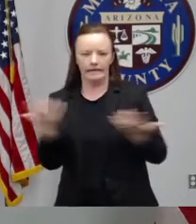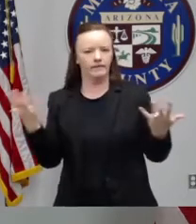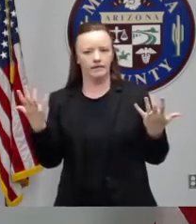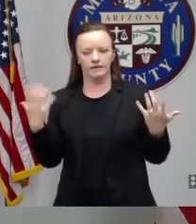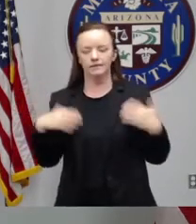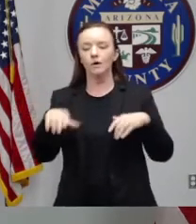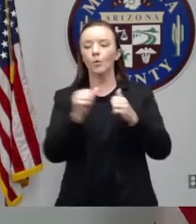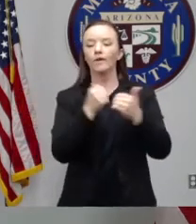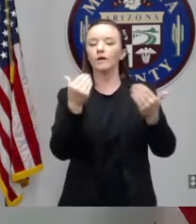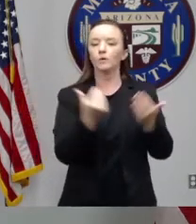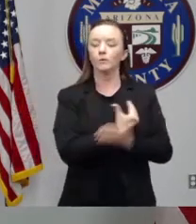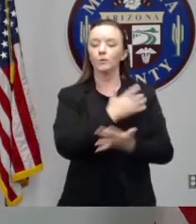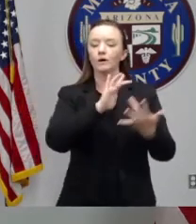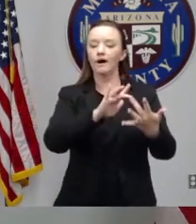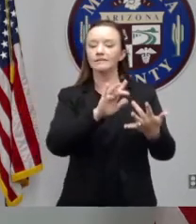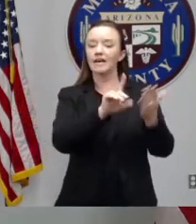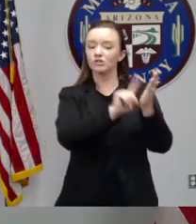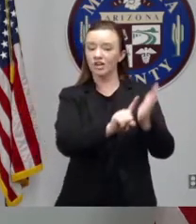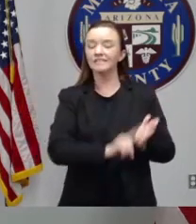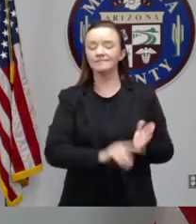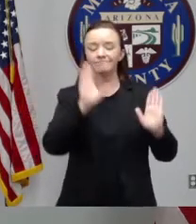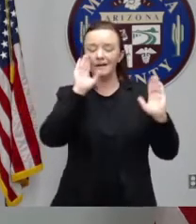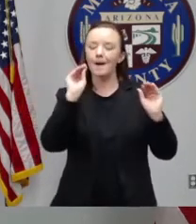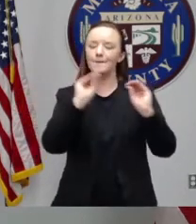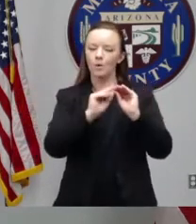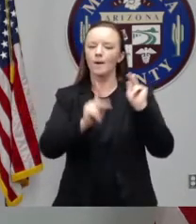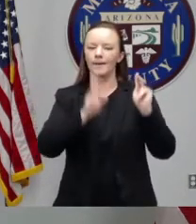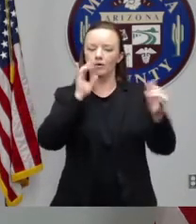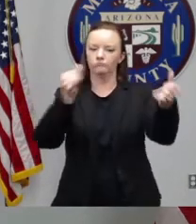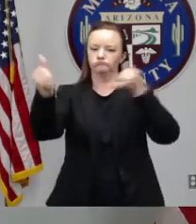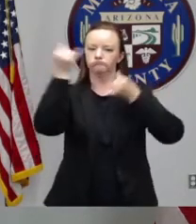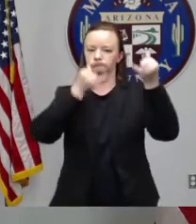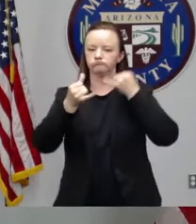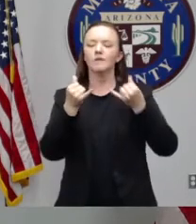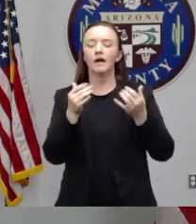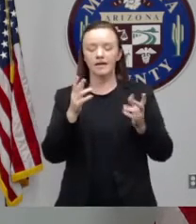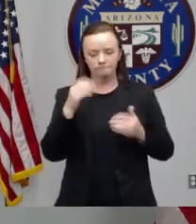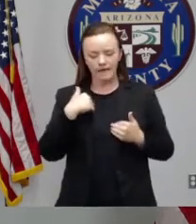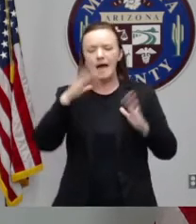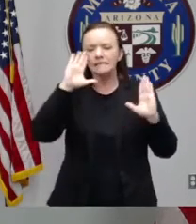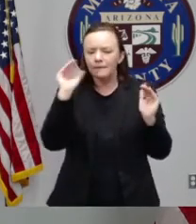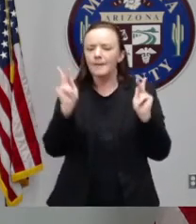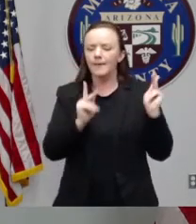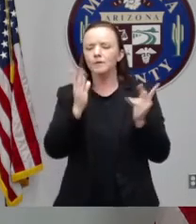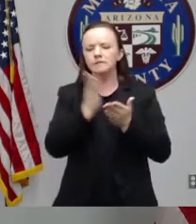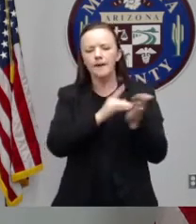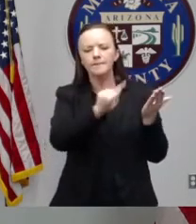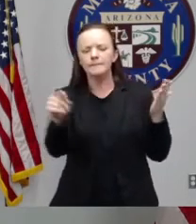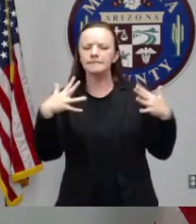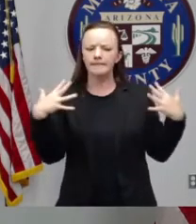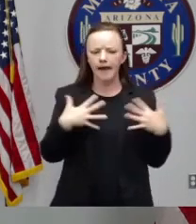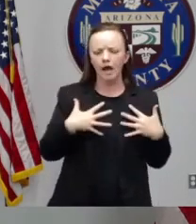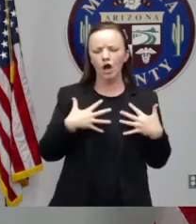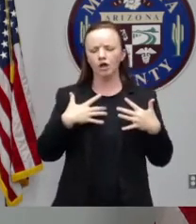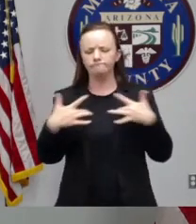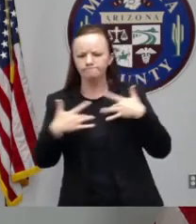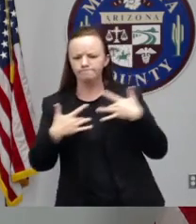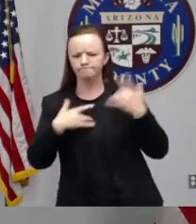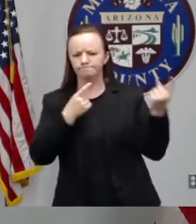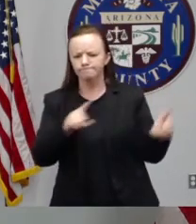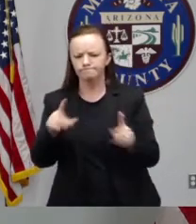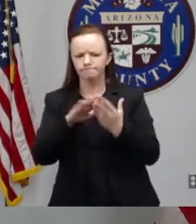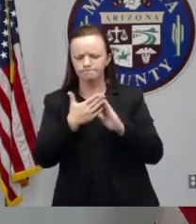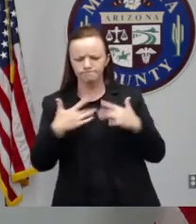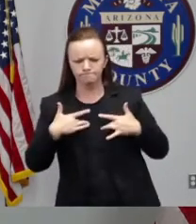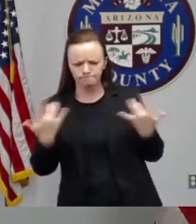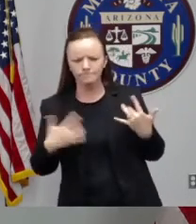this new contact tracing. We expect to see a lot of people who continue to be fearful and concerned about what's going on in the community.